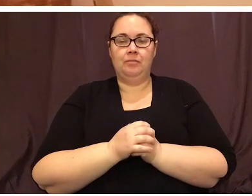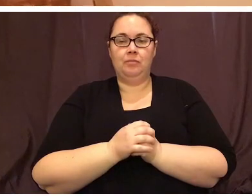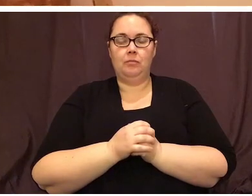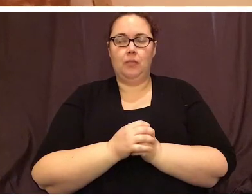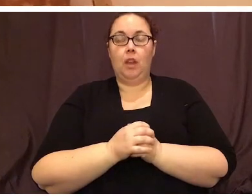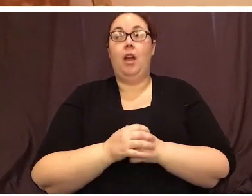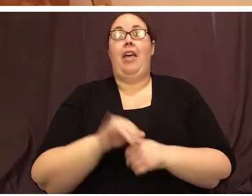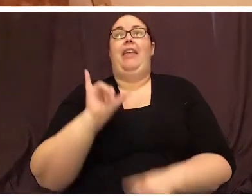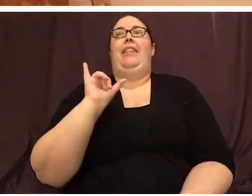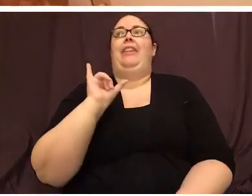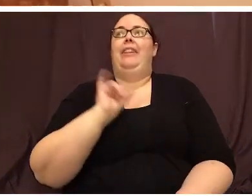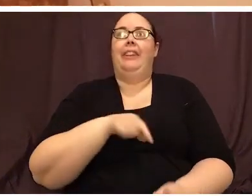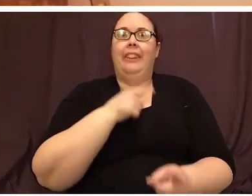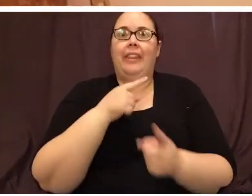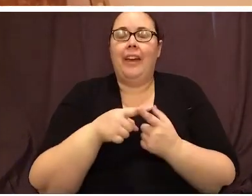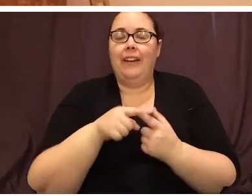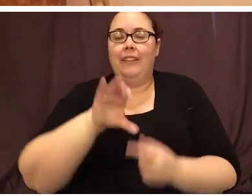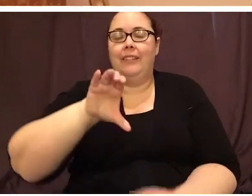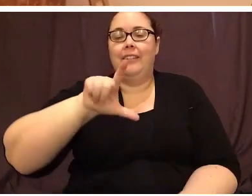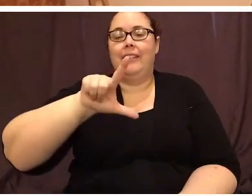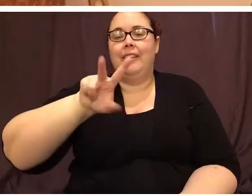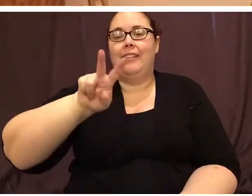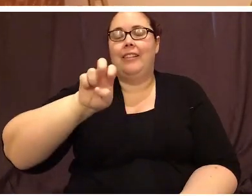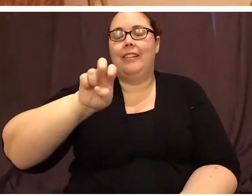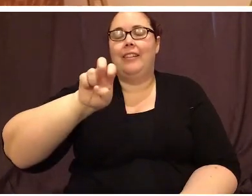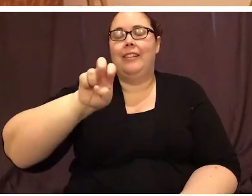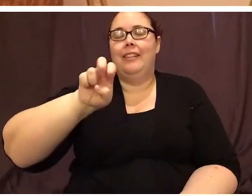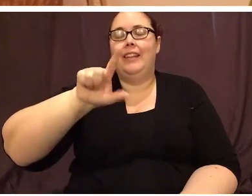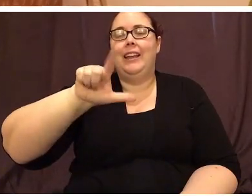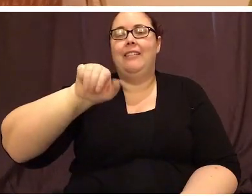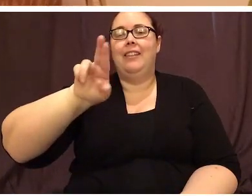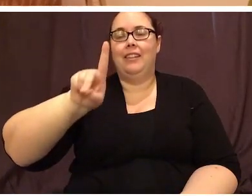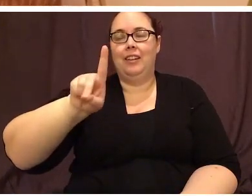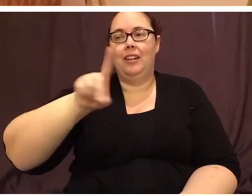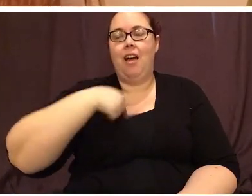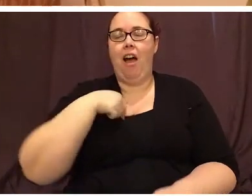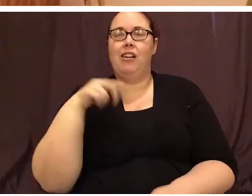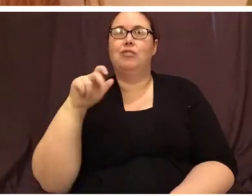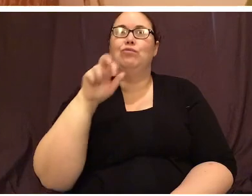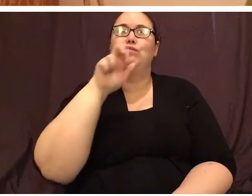And then, in Cleveland, I got to hike the Great Wall of China.